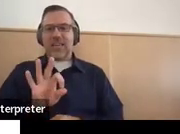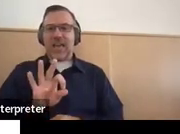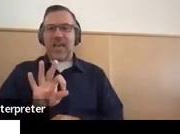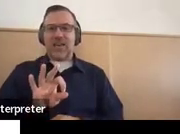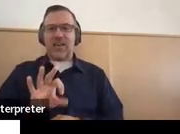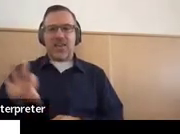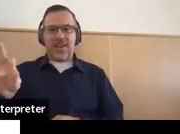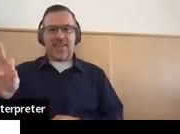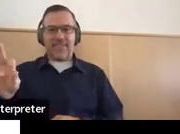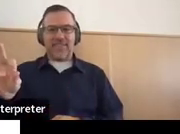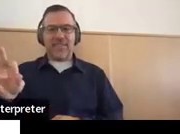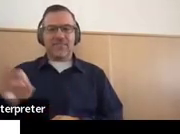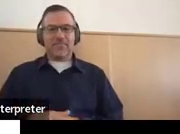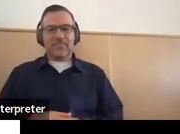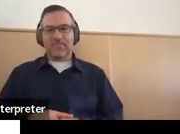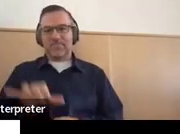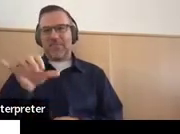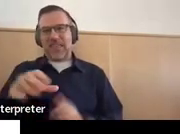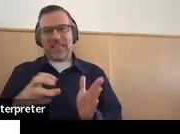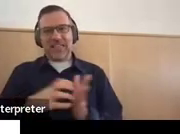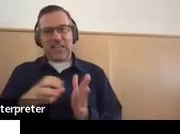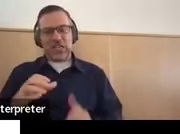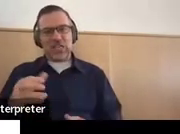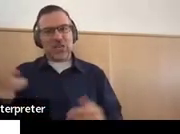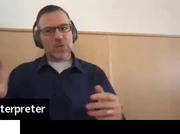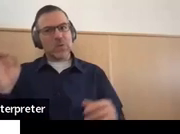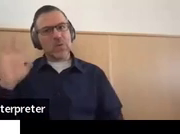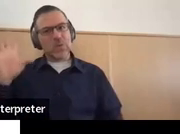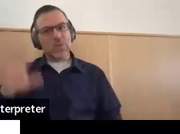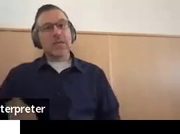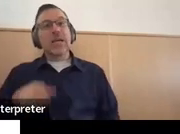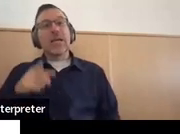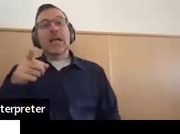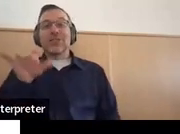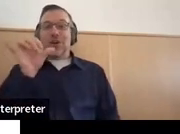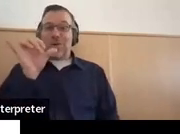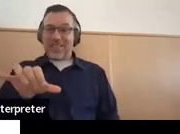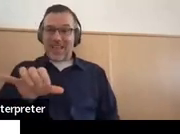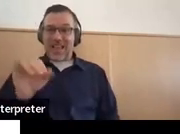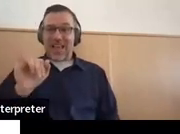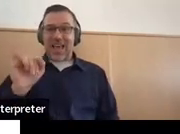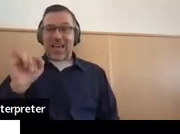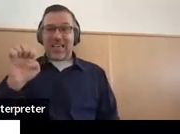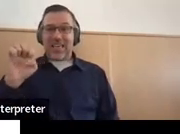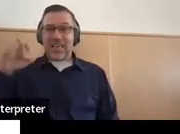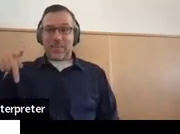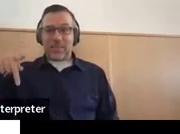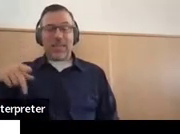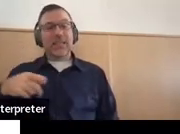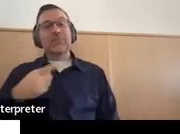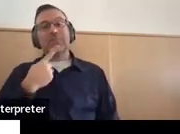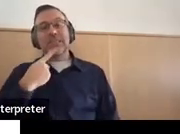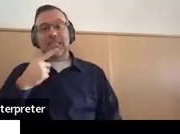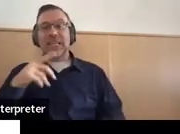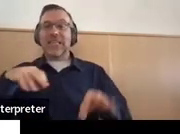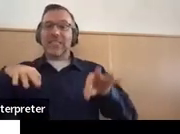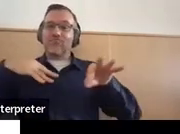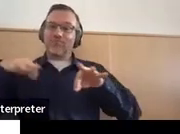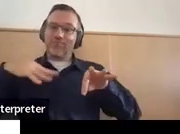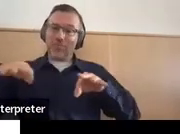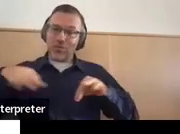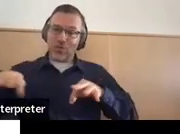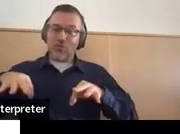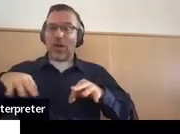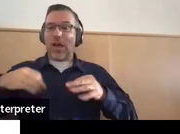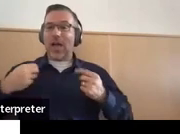it. So this is the prompt on the IEP that they're described the activities provided by